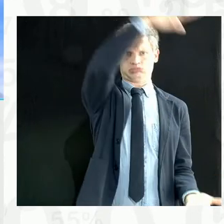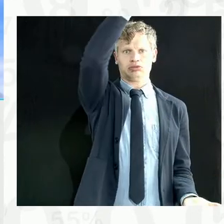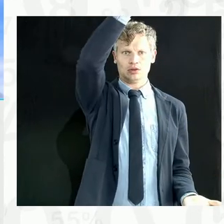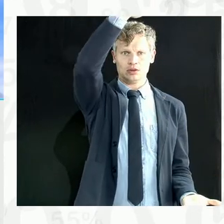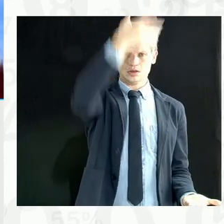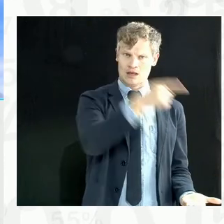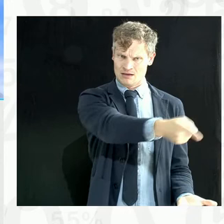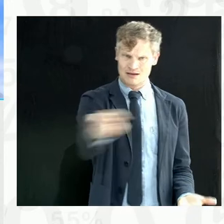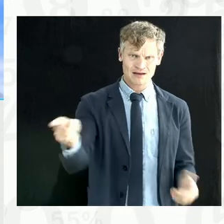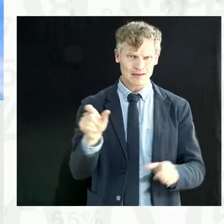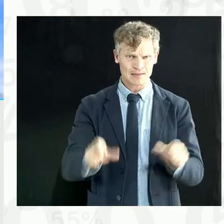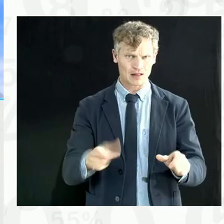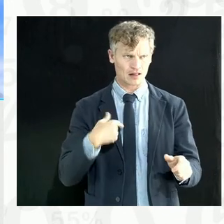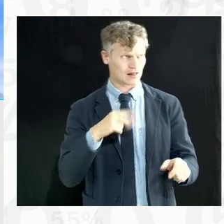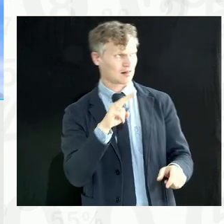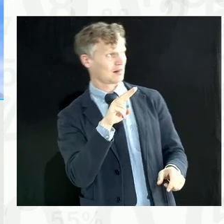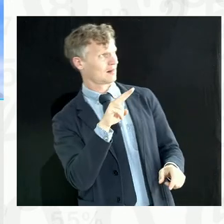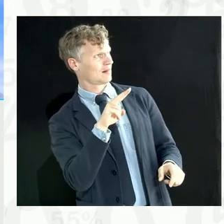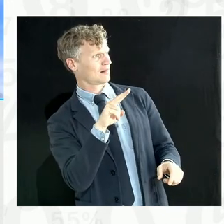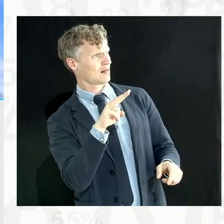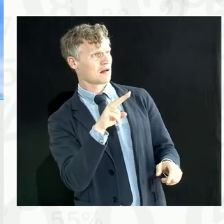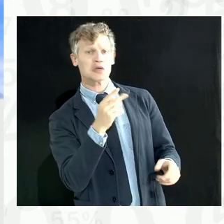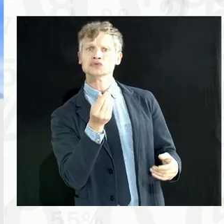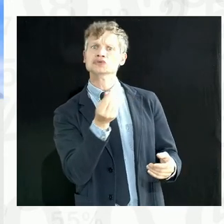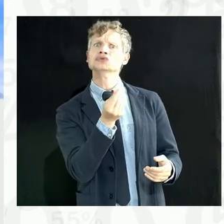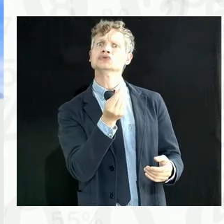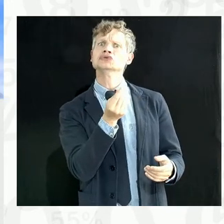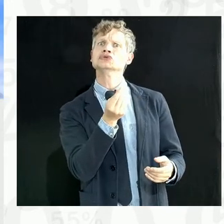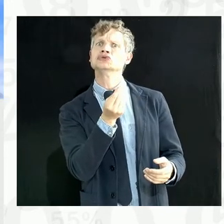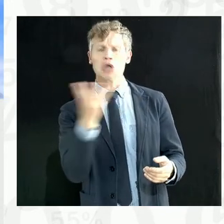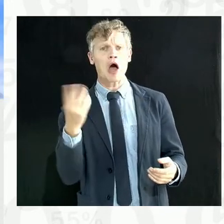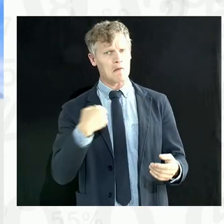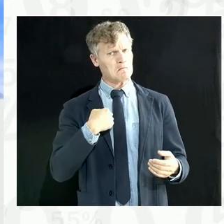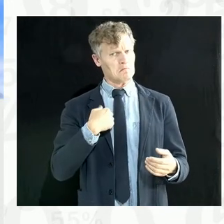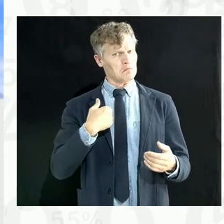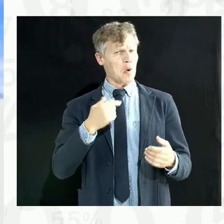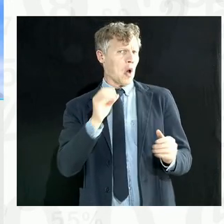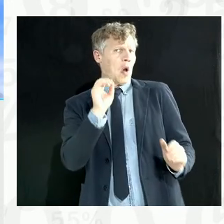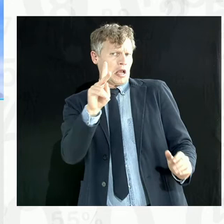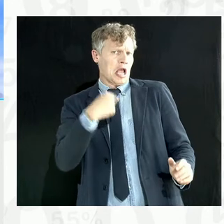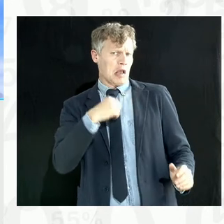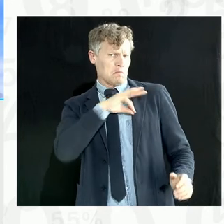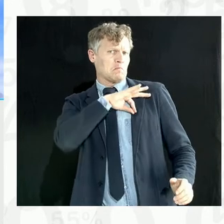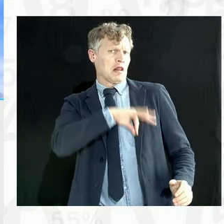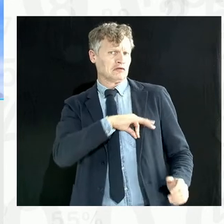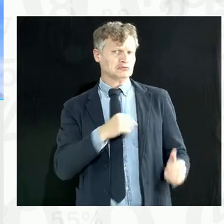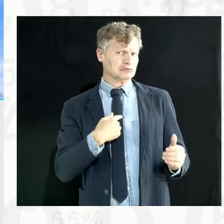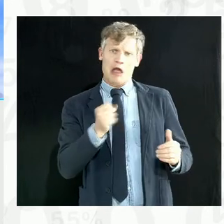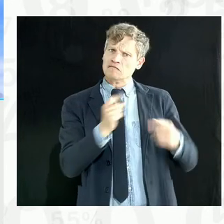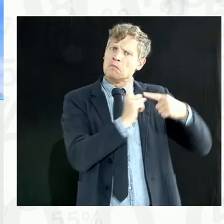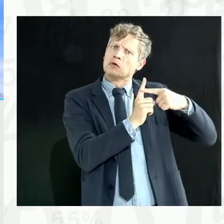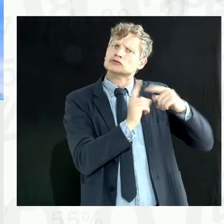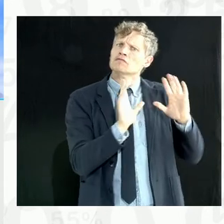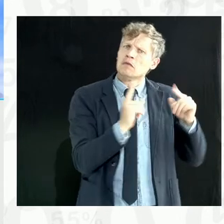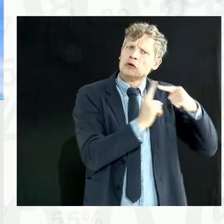citizen as well is gaining from that sacrifice. But where the problem actually begin is